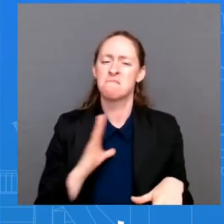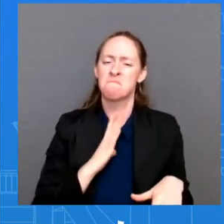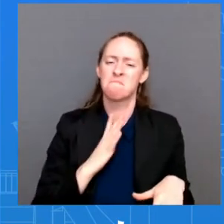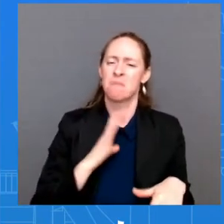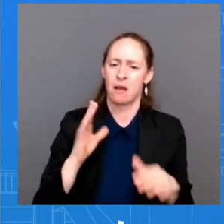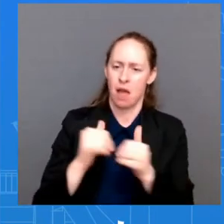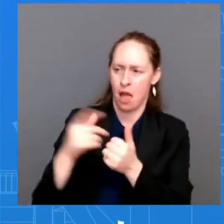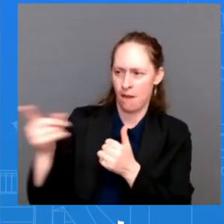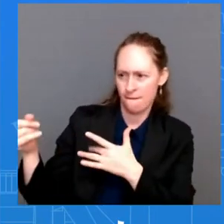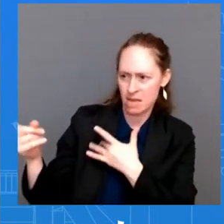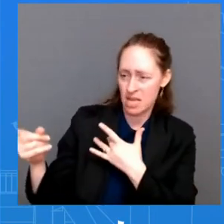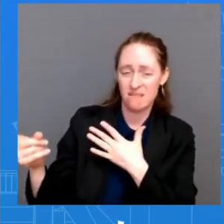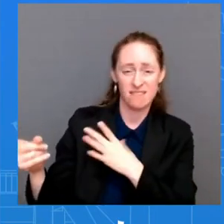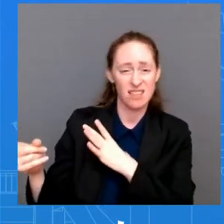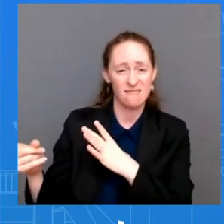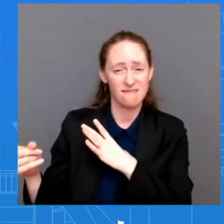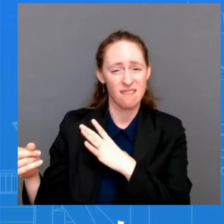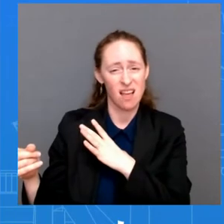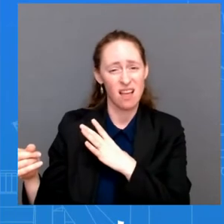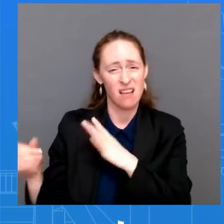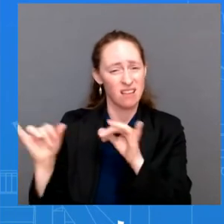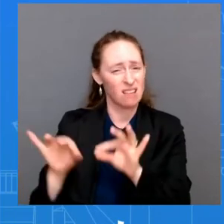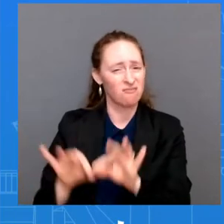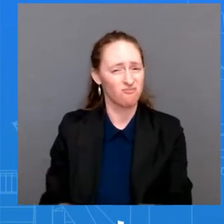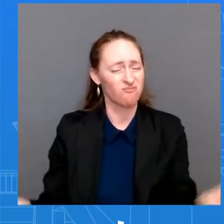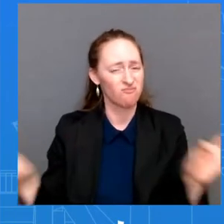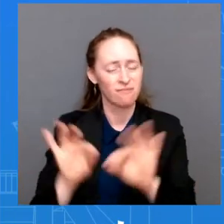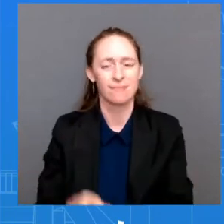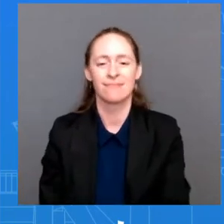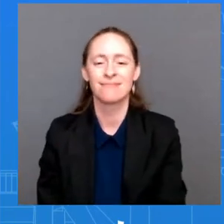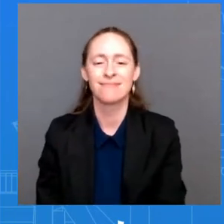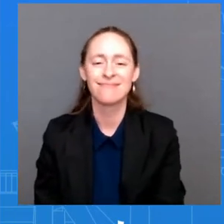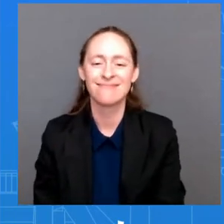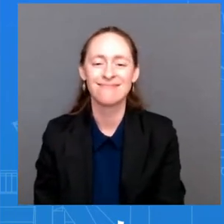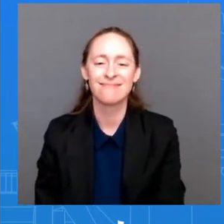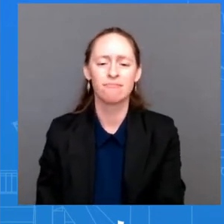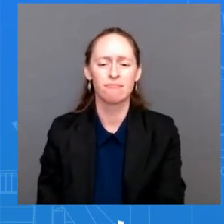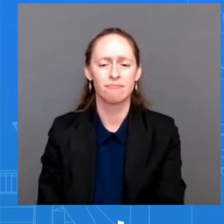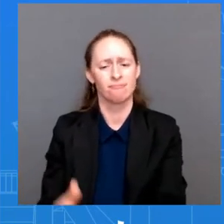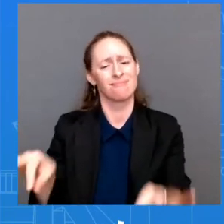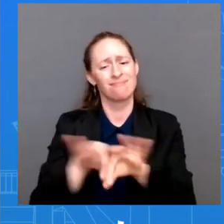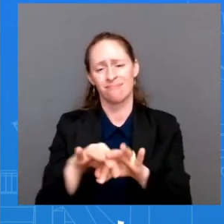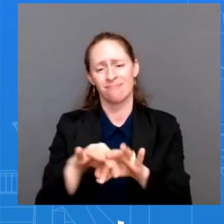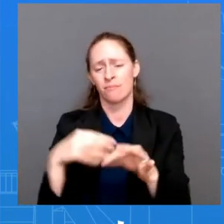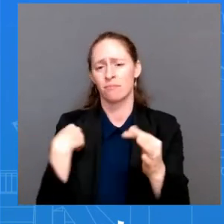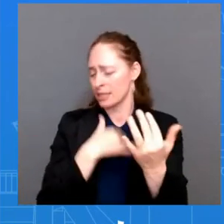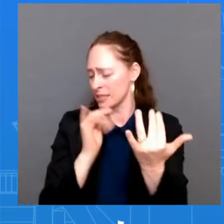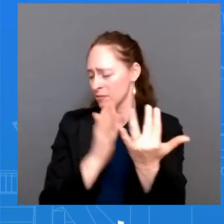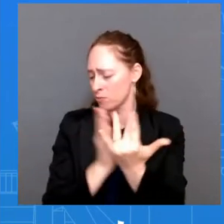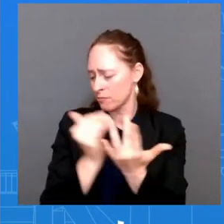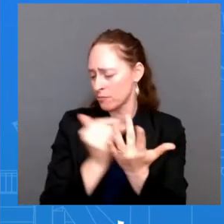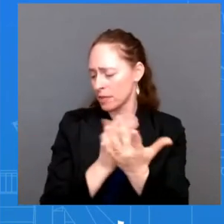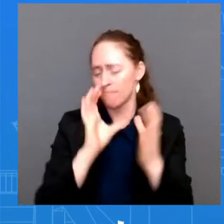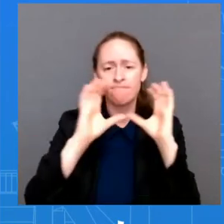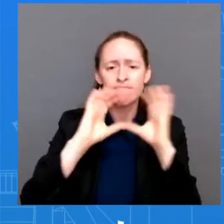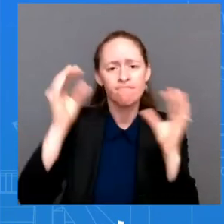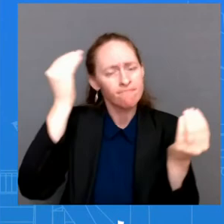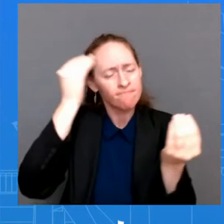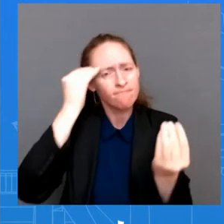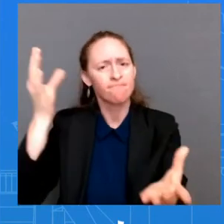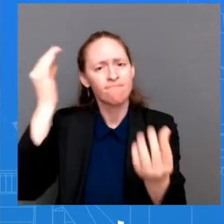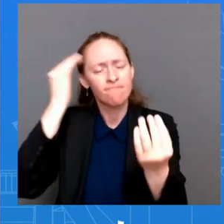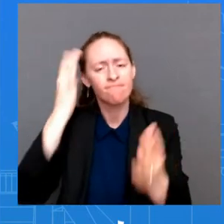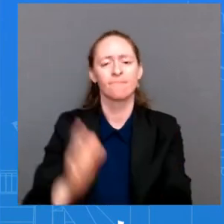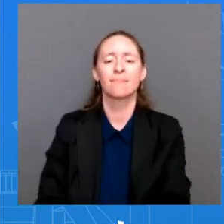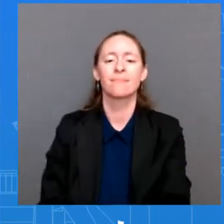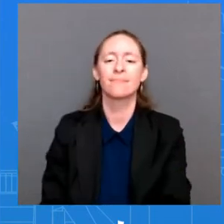time. And so, again, we were transparent about what we thought could potentially happen. And, you know, and we also